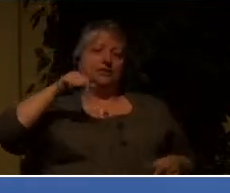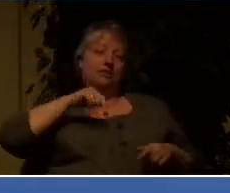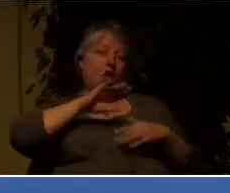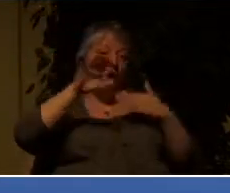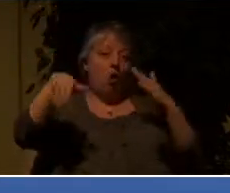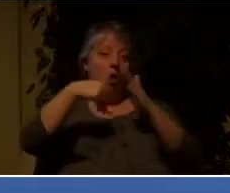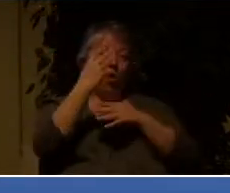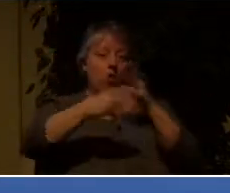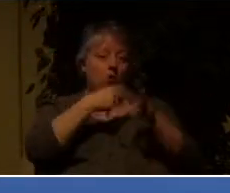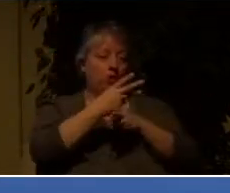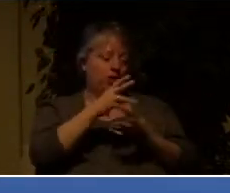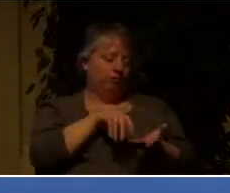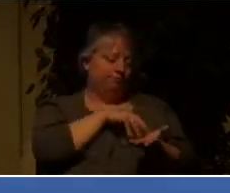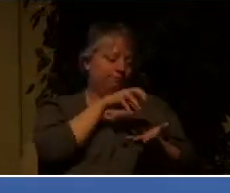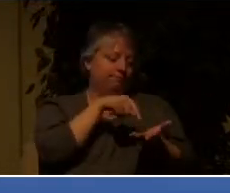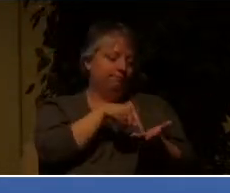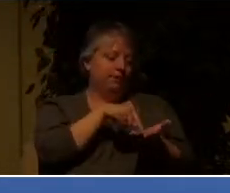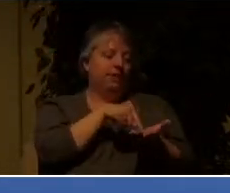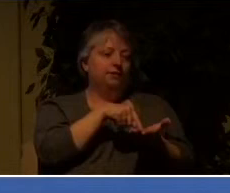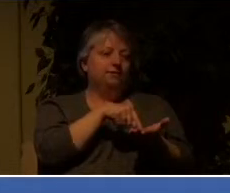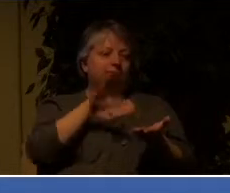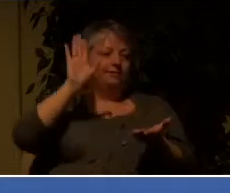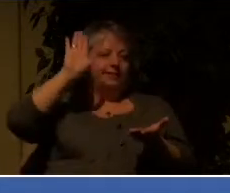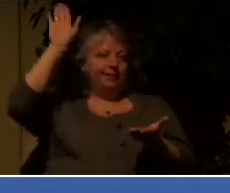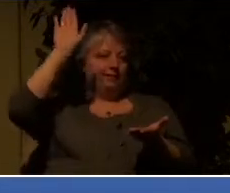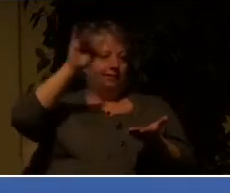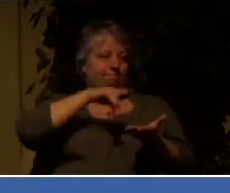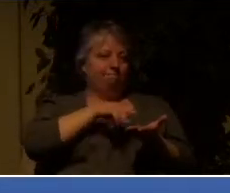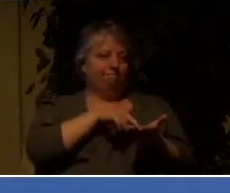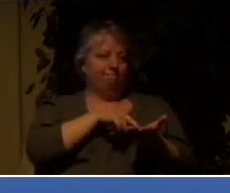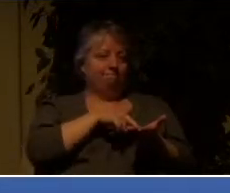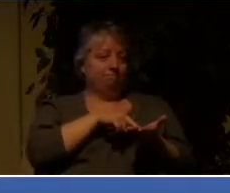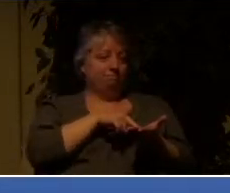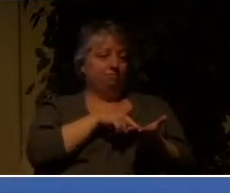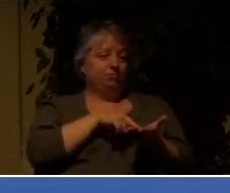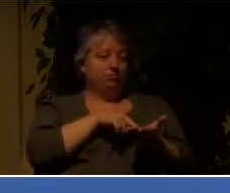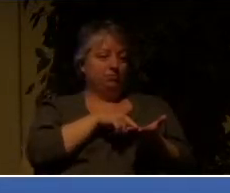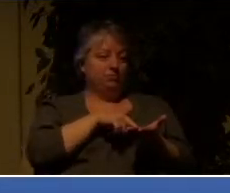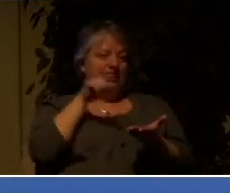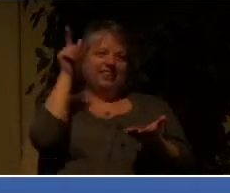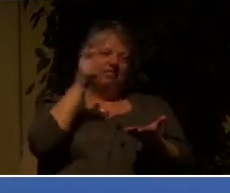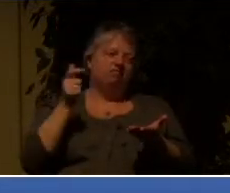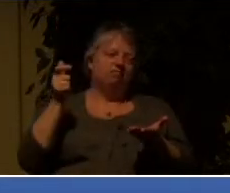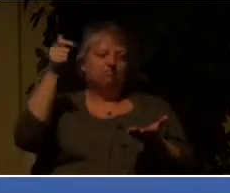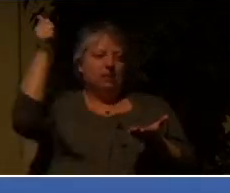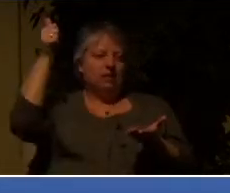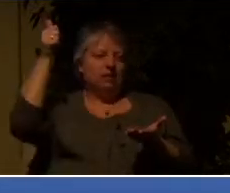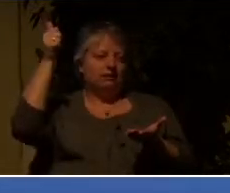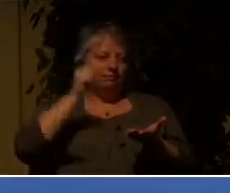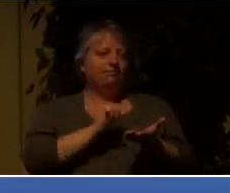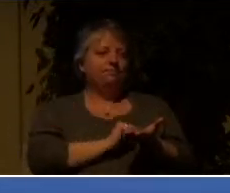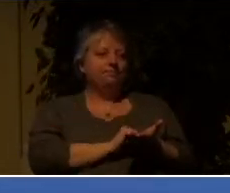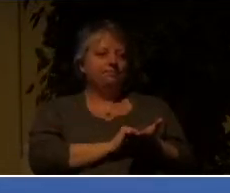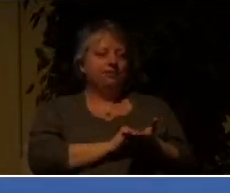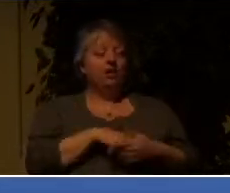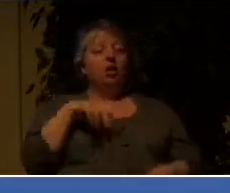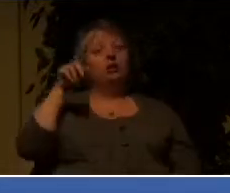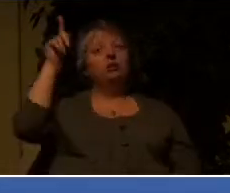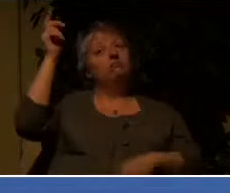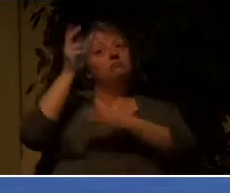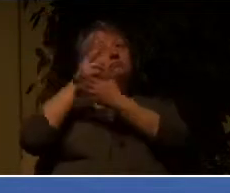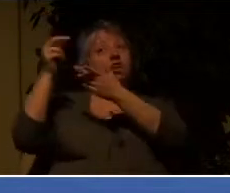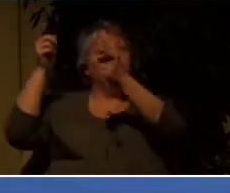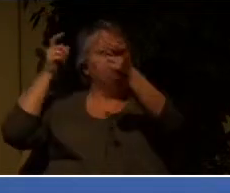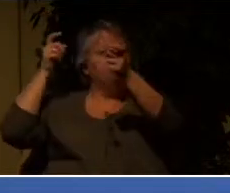in his hands. Now, the sovereignty of God doesn't mean that God is responsible for every